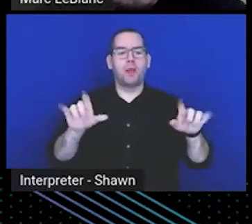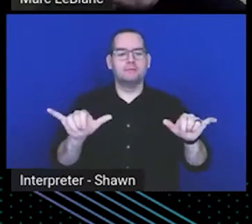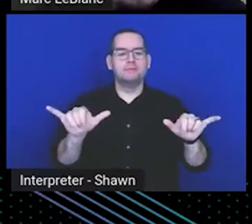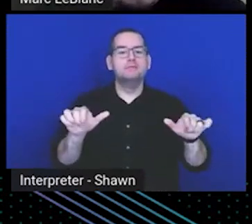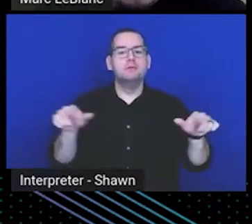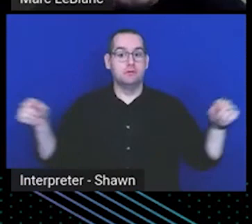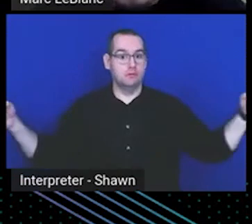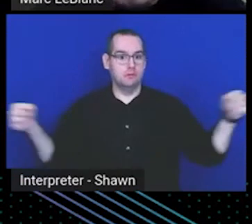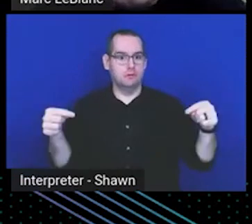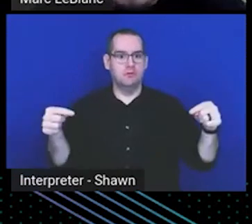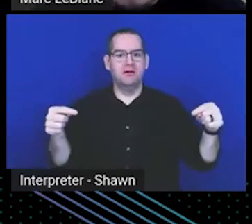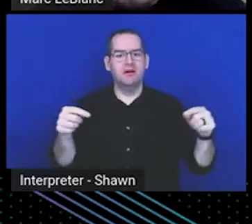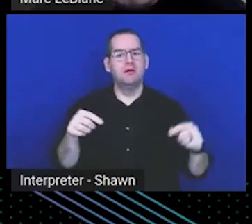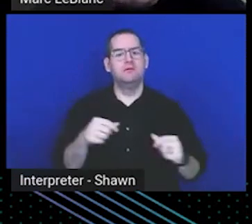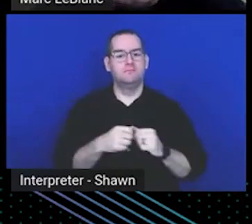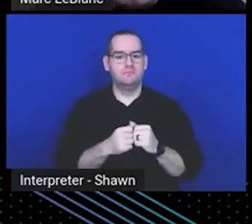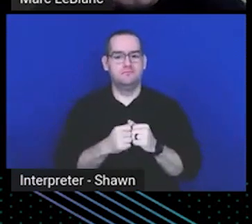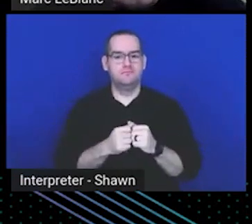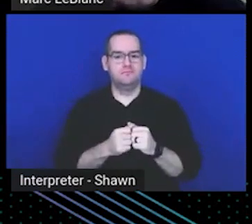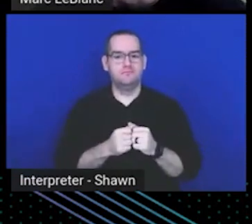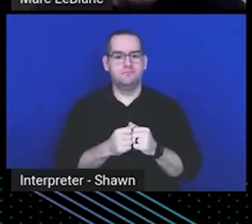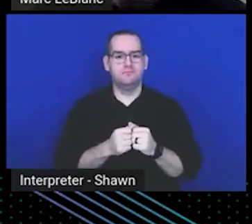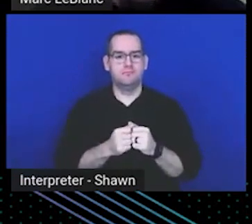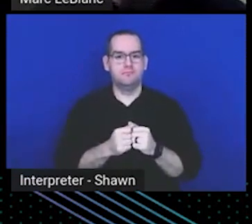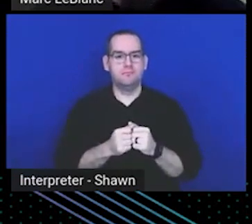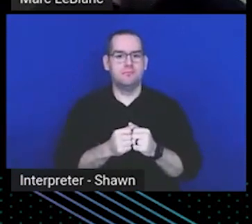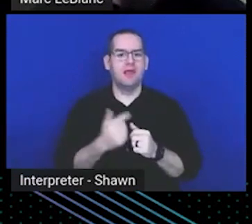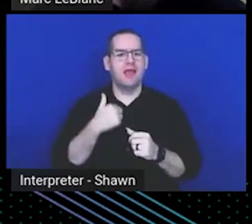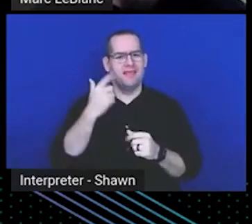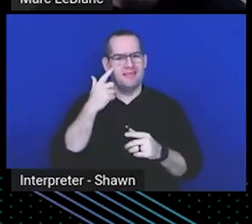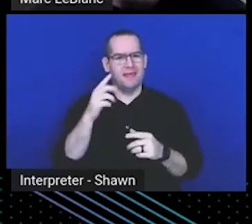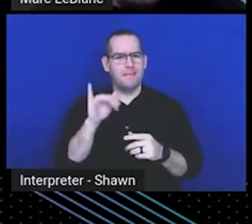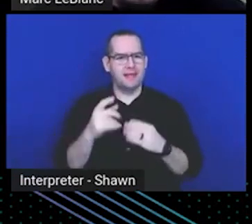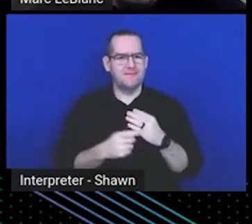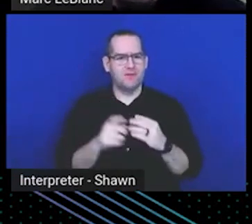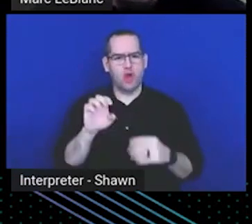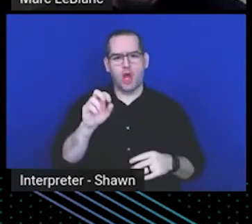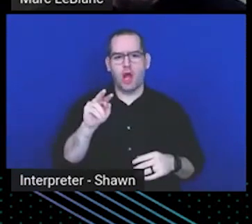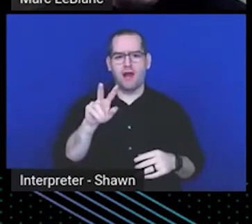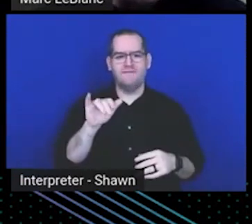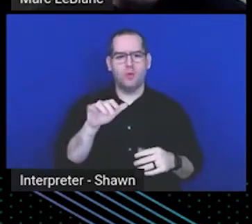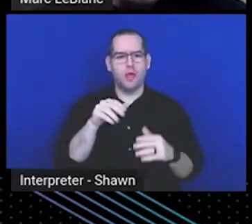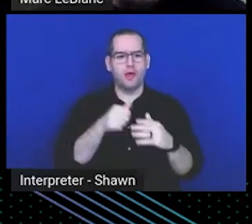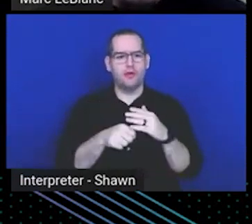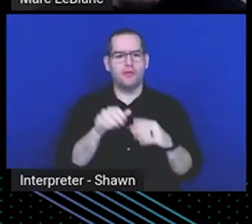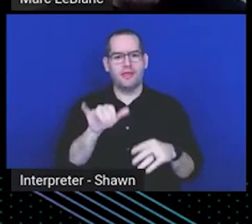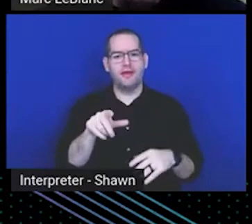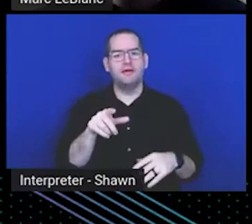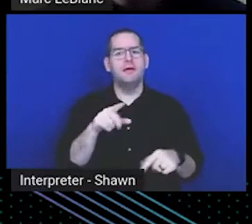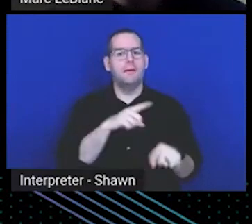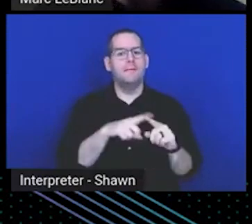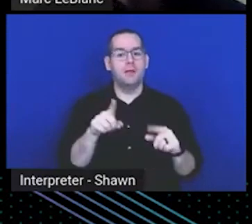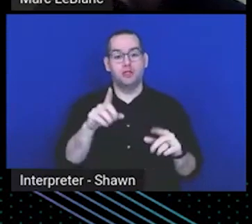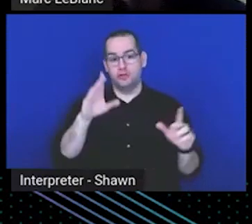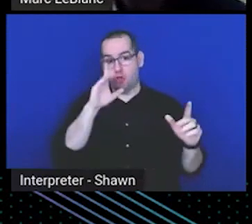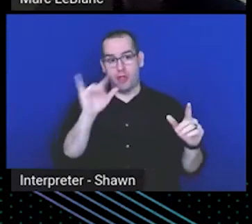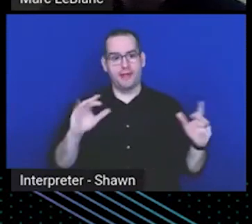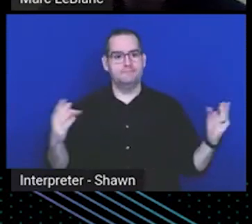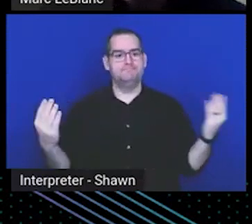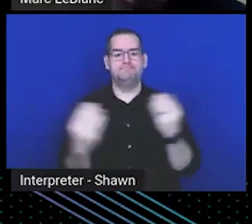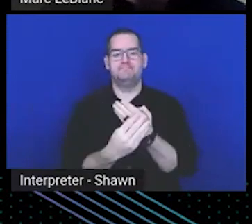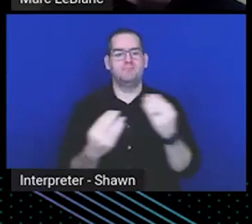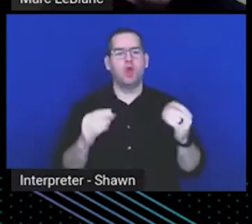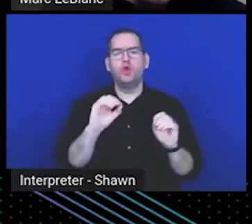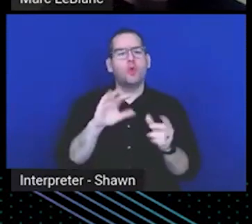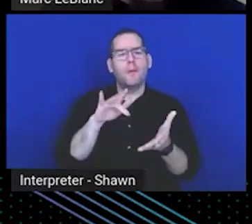Envoy that's under the covers there. But you're having encrypted communication direct between the services. There's no middleman. It's